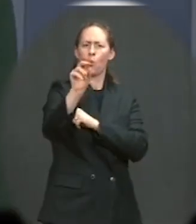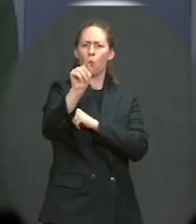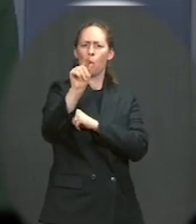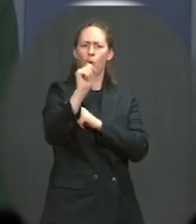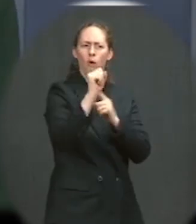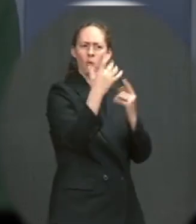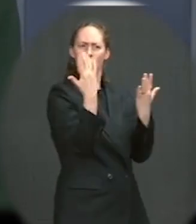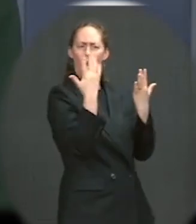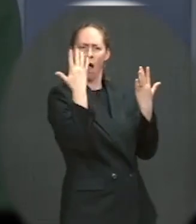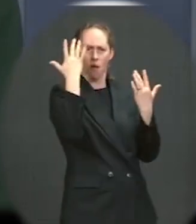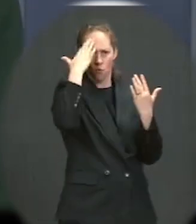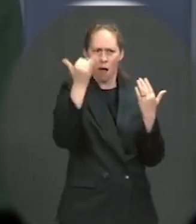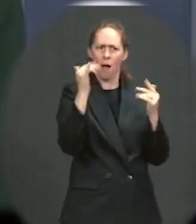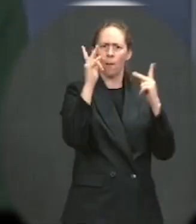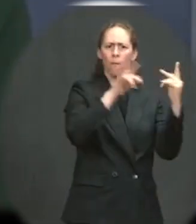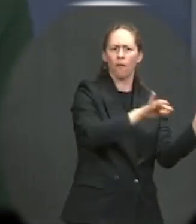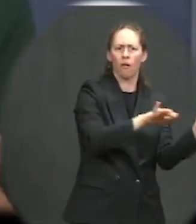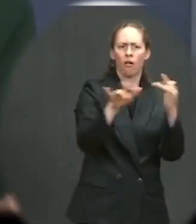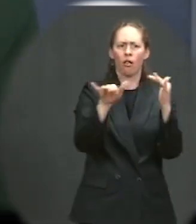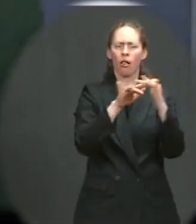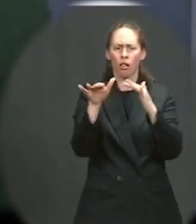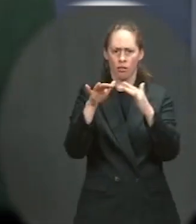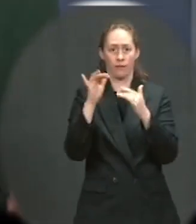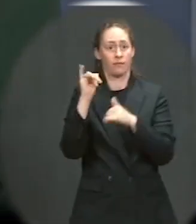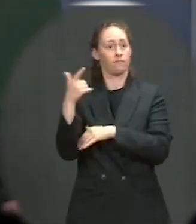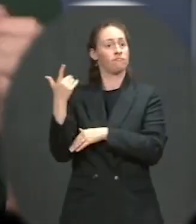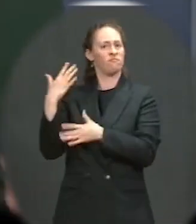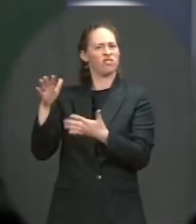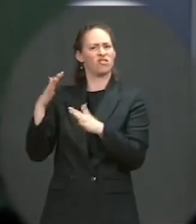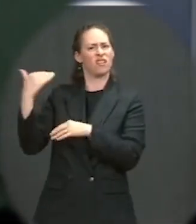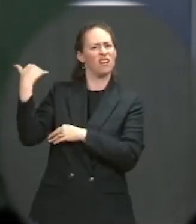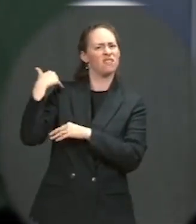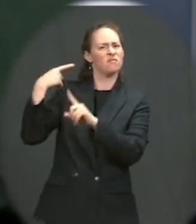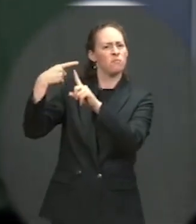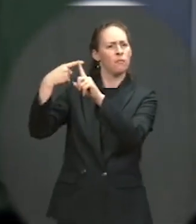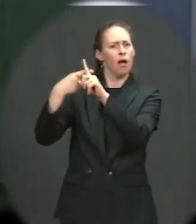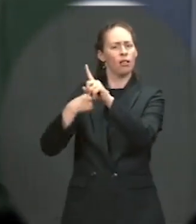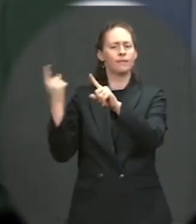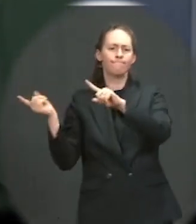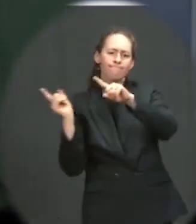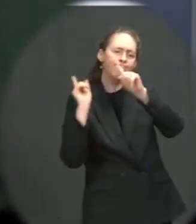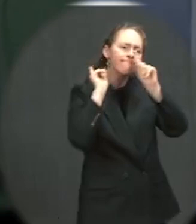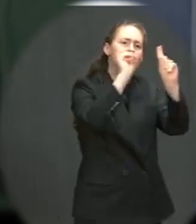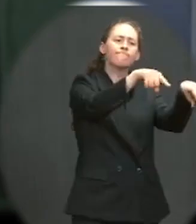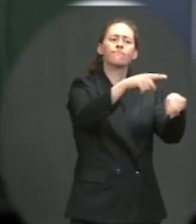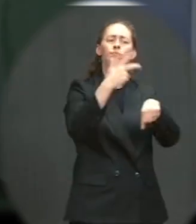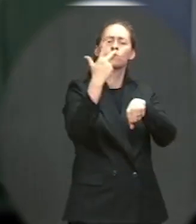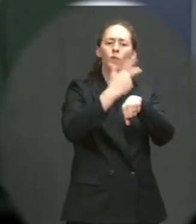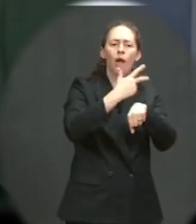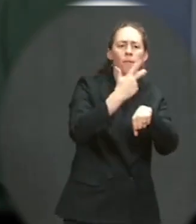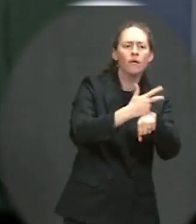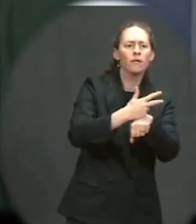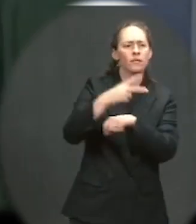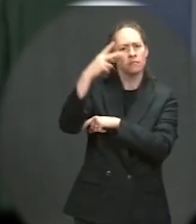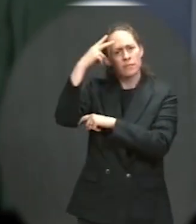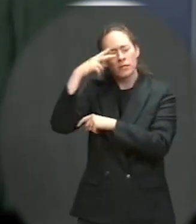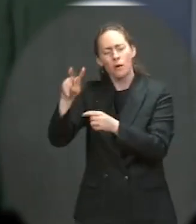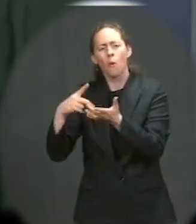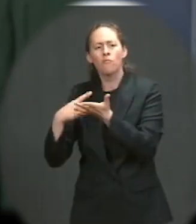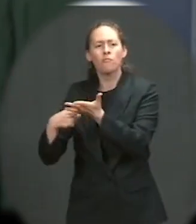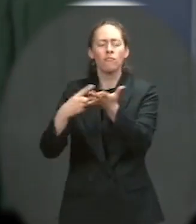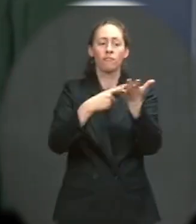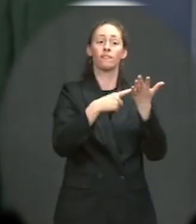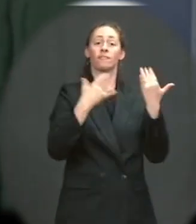traveled to Guatemala and Mexico last month to have those discussions. And this trip to the border on Friday